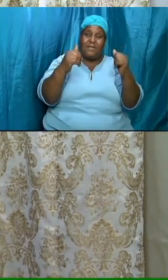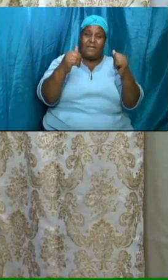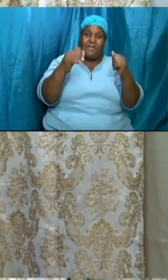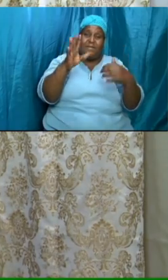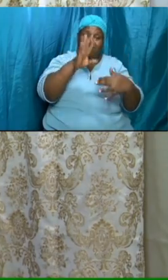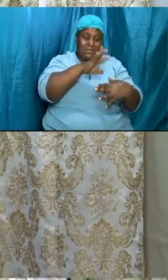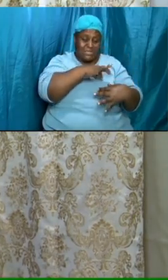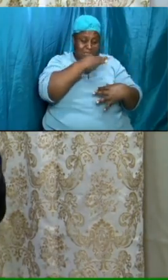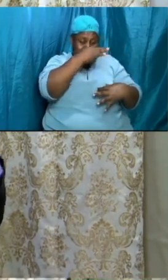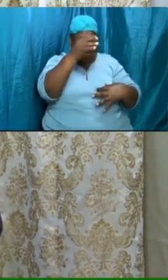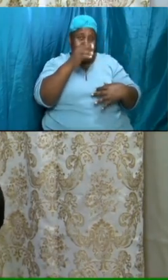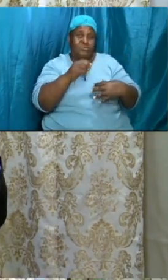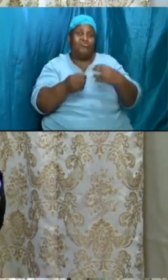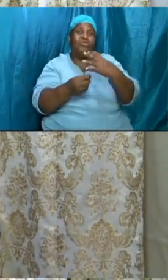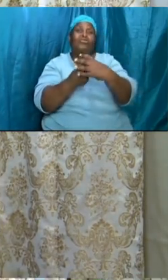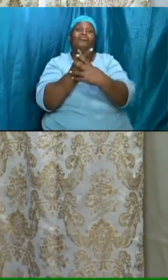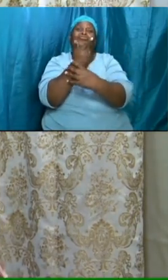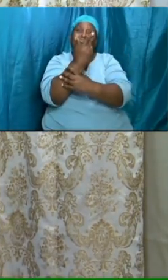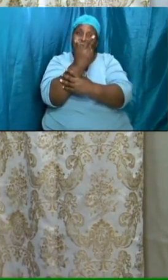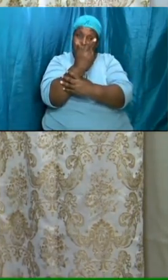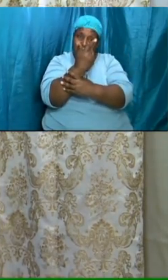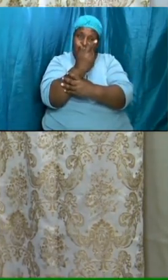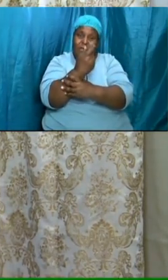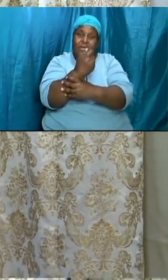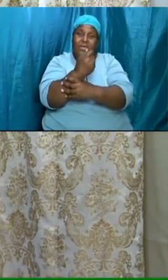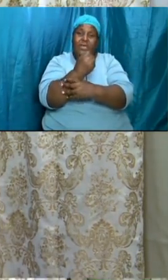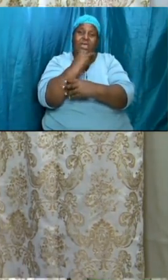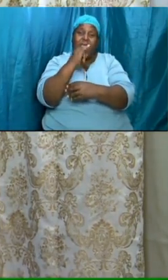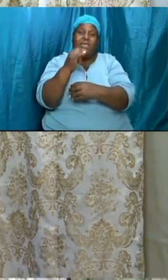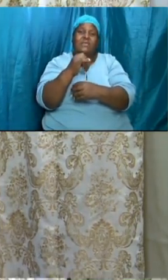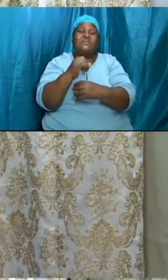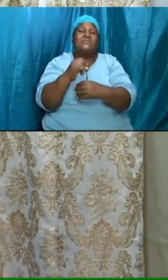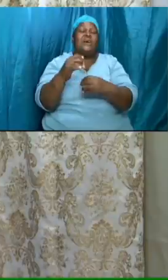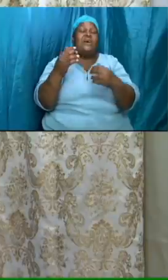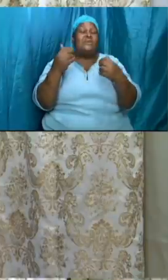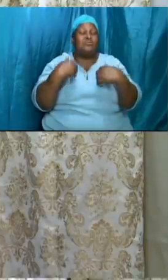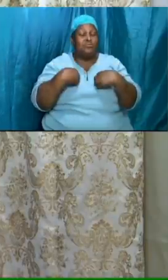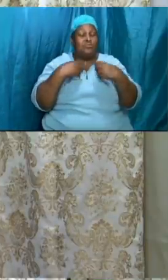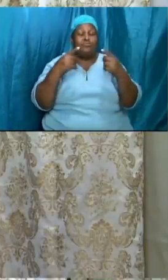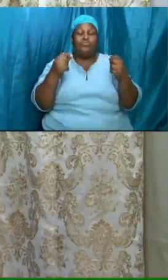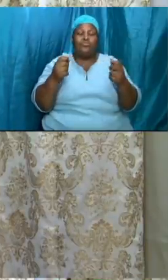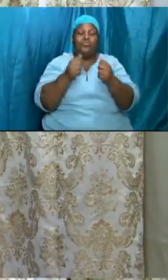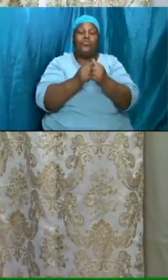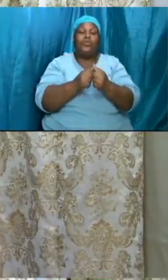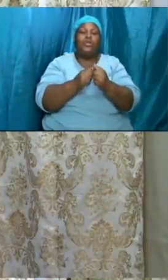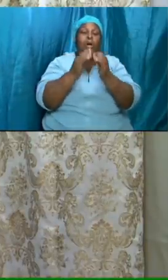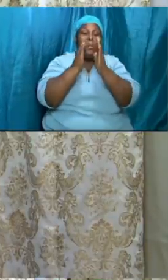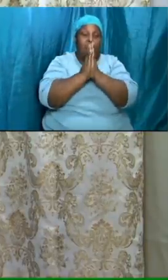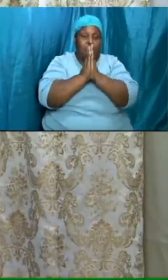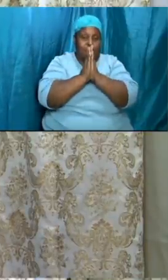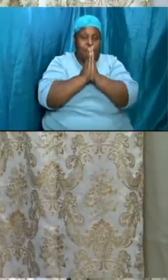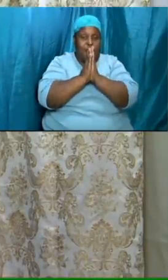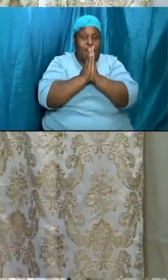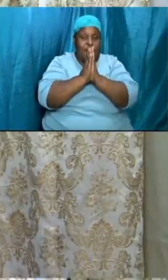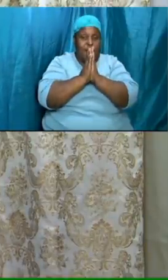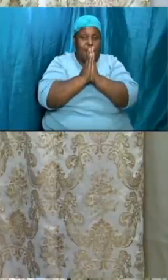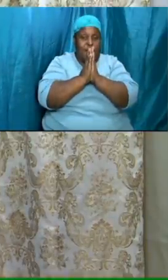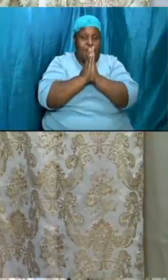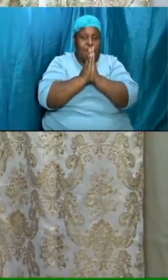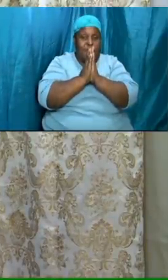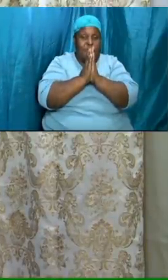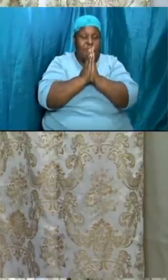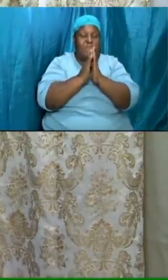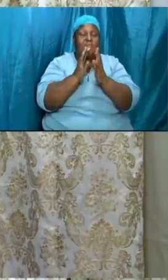spirituality everything about that has to do with our prayer life the concept is